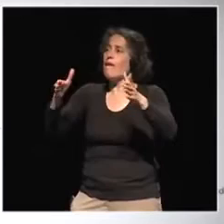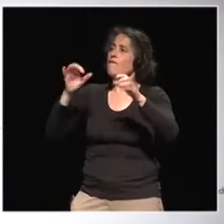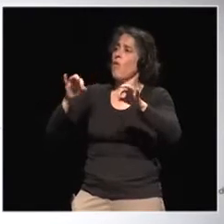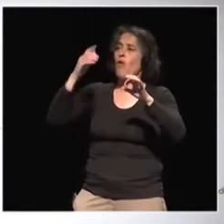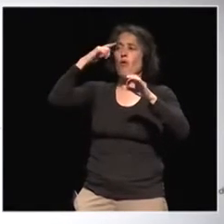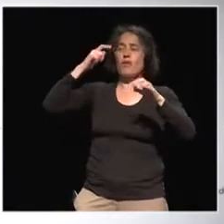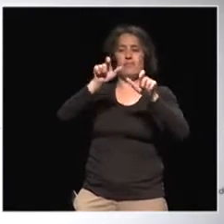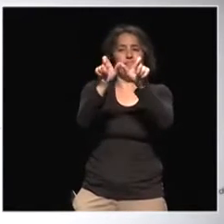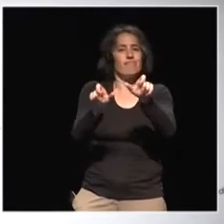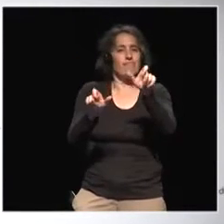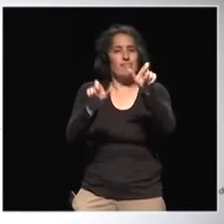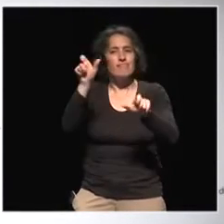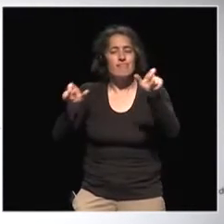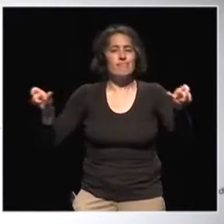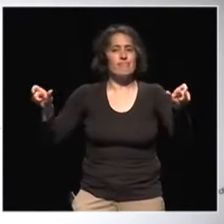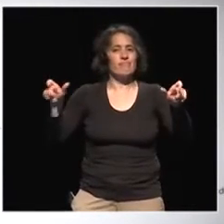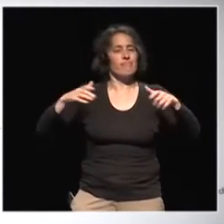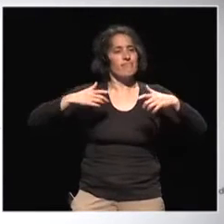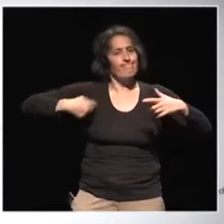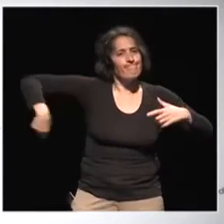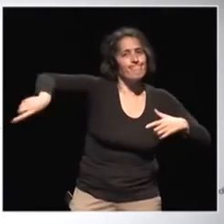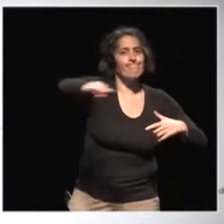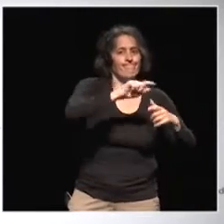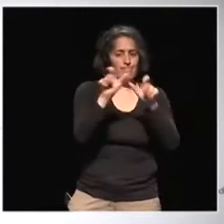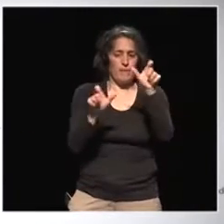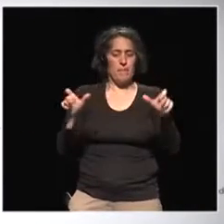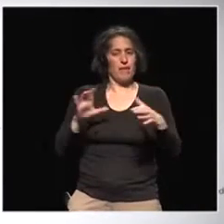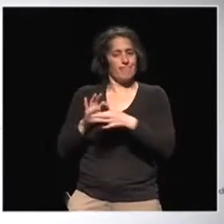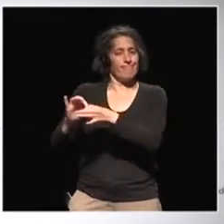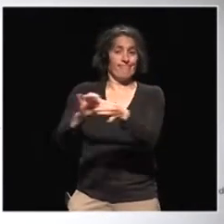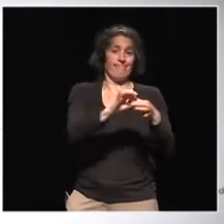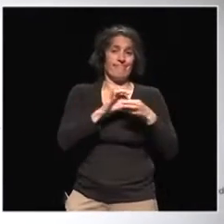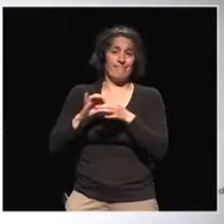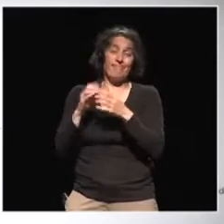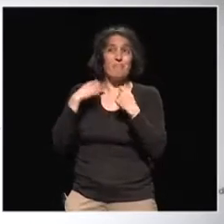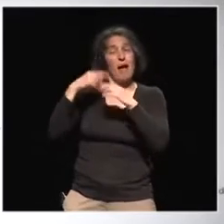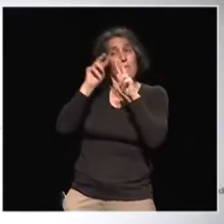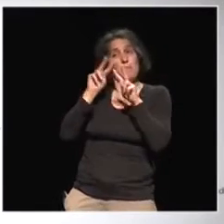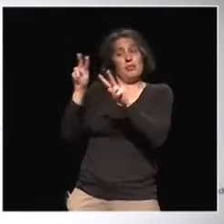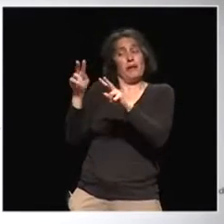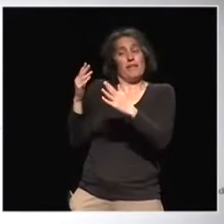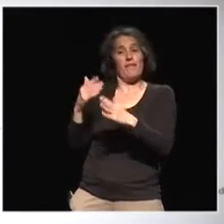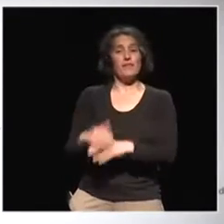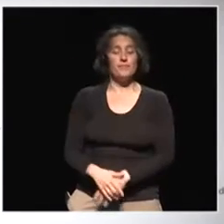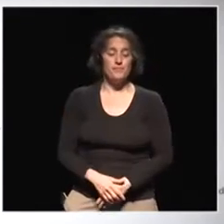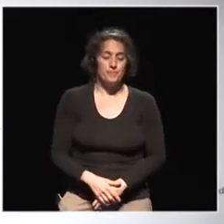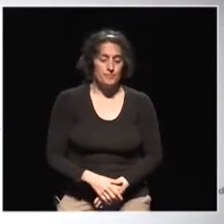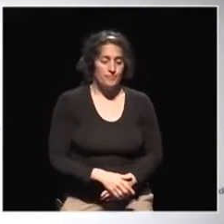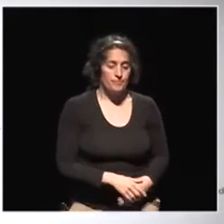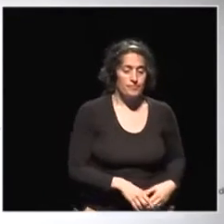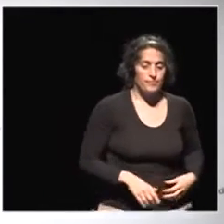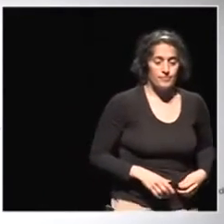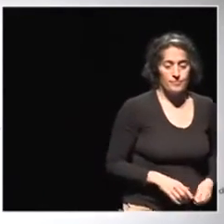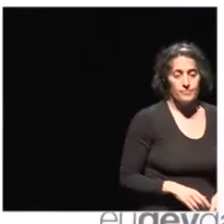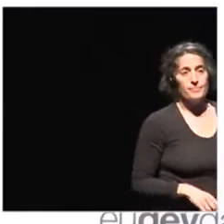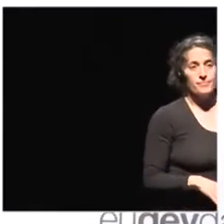citizenship is viewed, really, from my perspective. Thanks. Thanks a lot. I mean, of course, I think like with your biography,